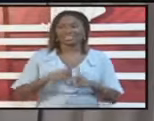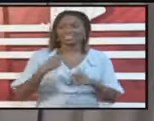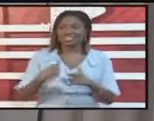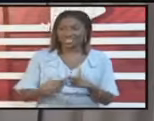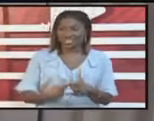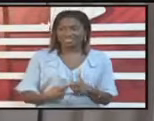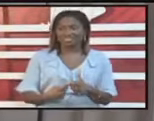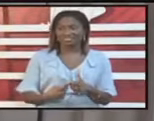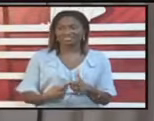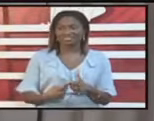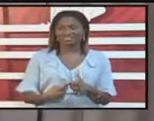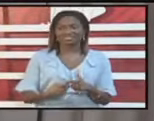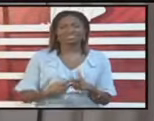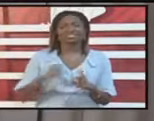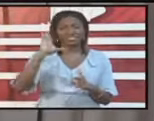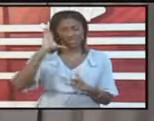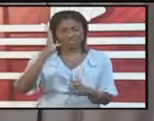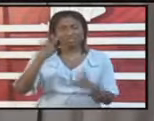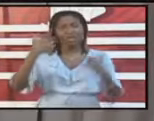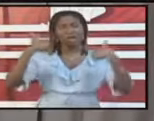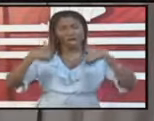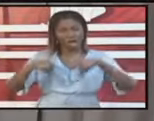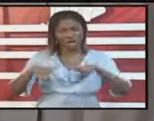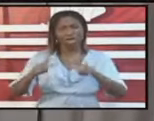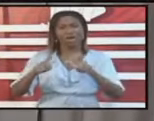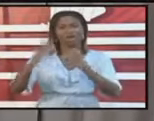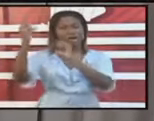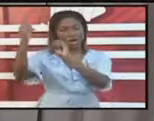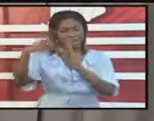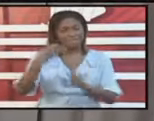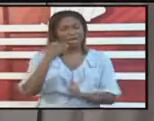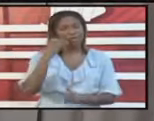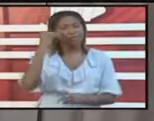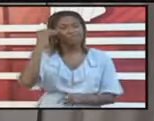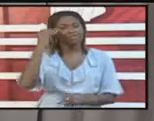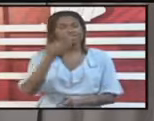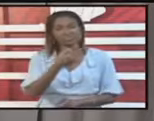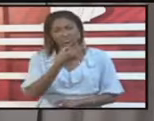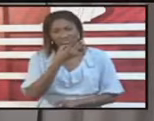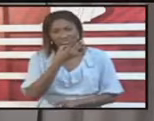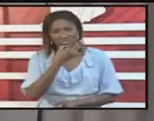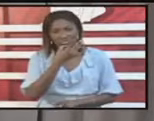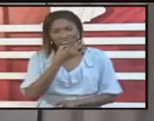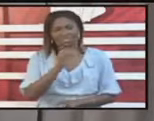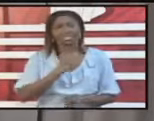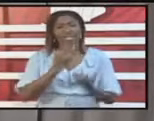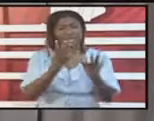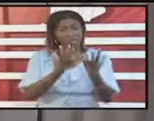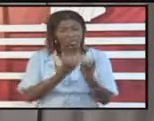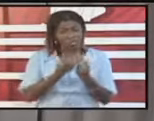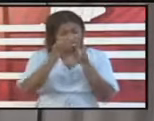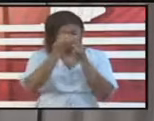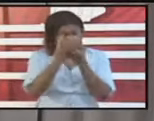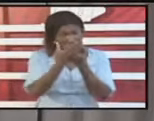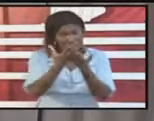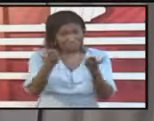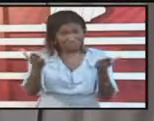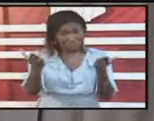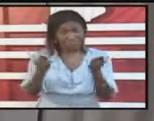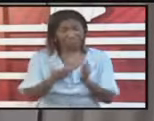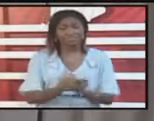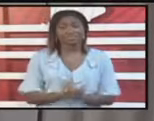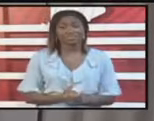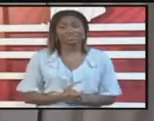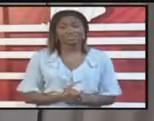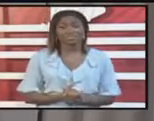to these two jurisdictions this weekend. I just want to give the population an idea at this stage. We are receiving a